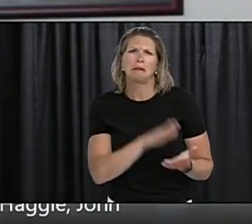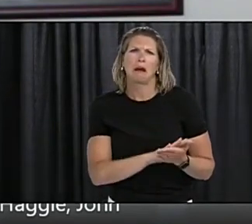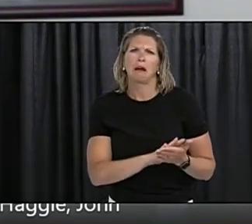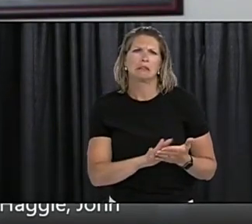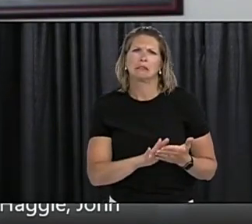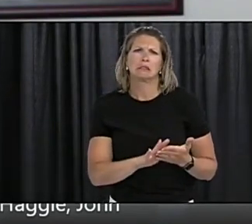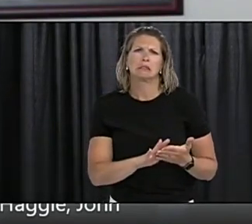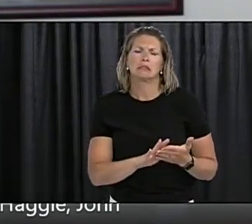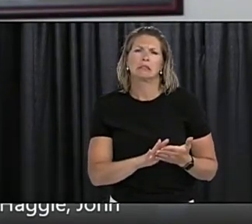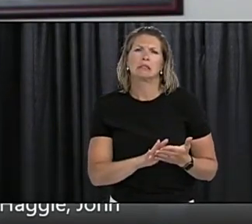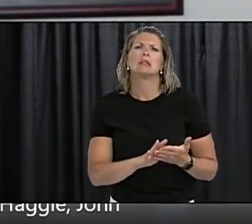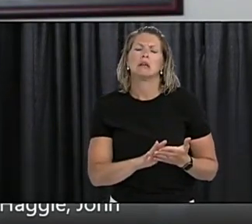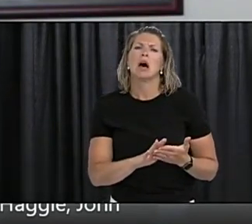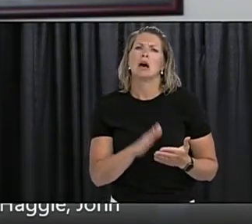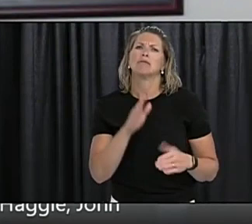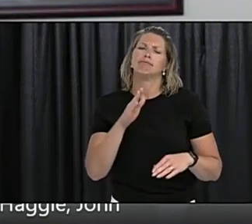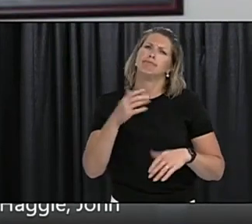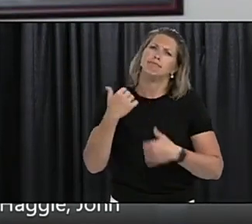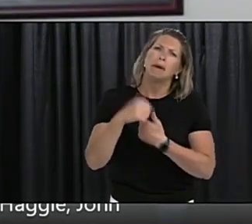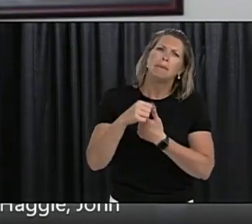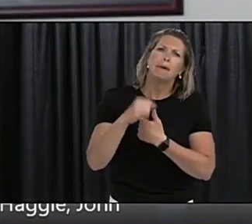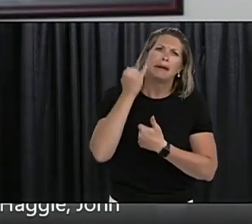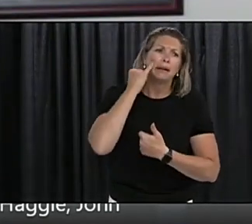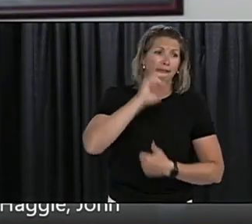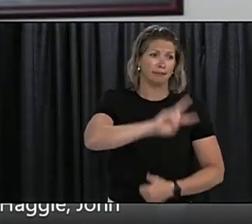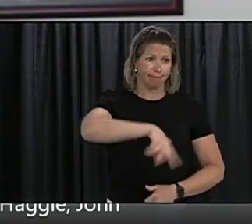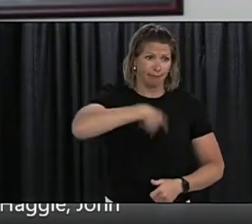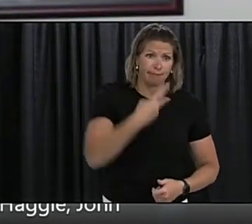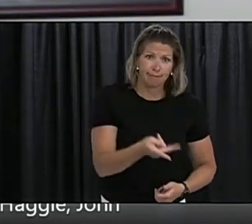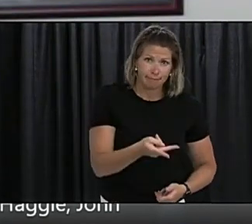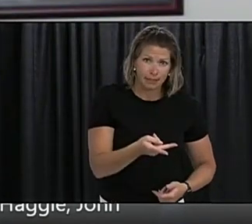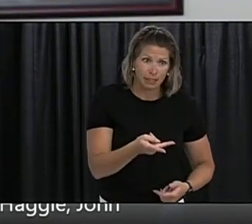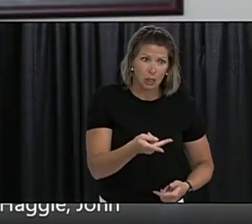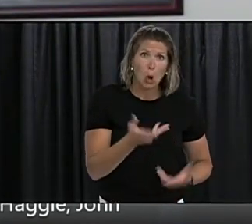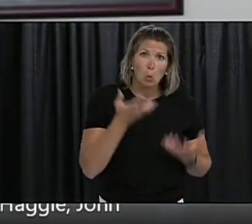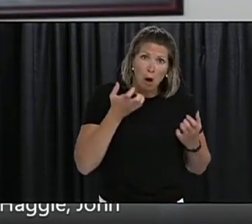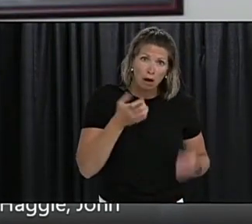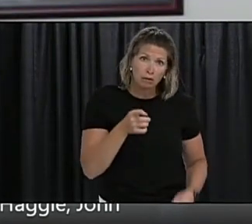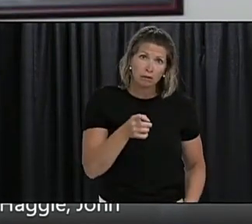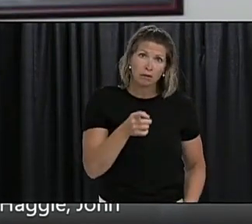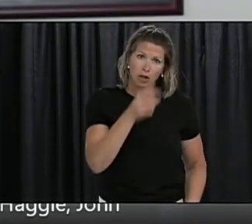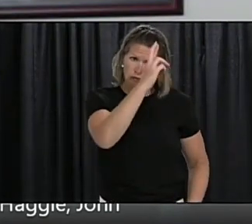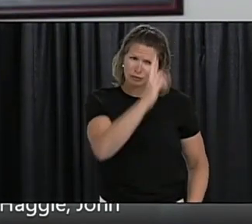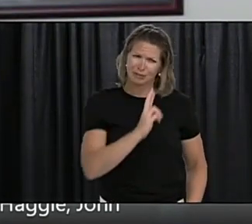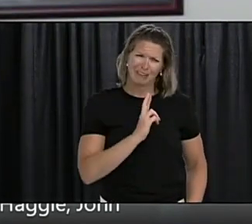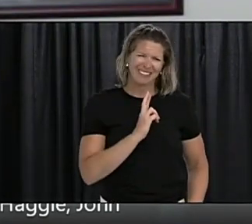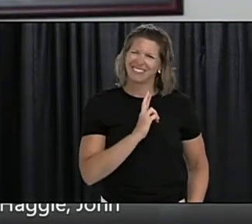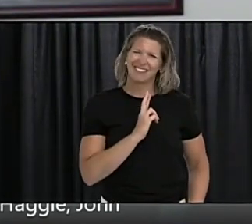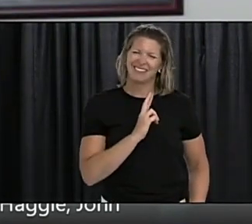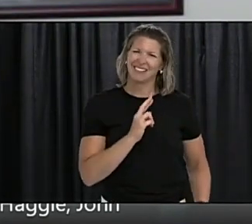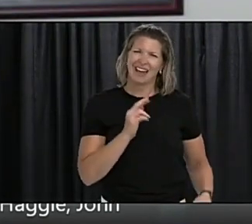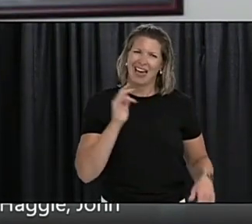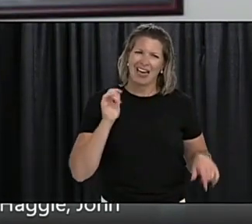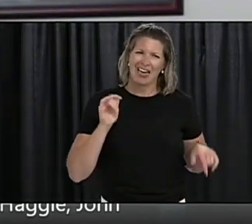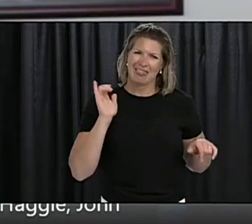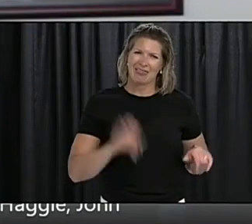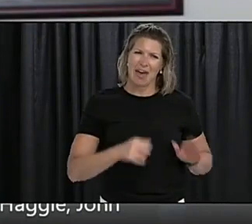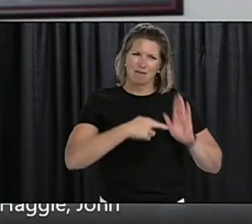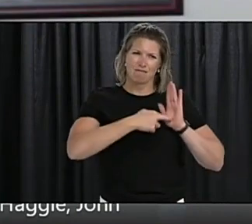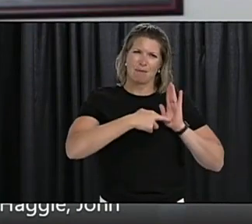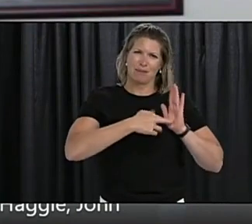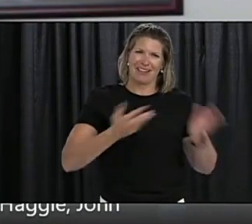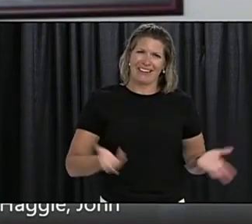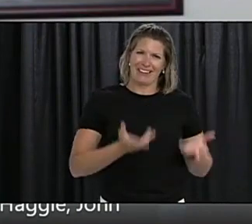at all. And I think Dr. Fitzgerald and the Premier have said, we are not like that in Newfoundland and Labrador. And I was